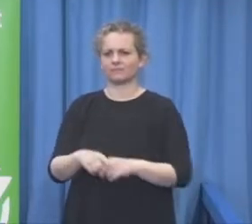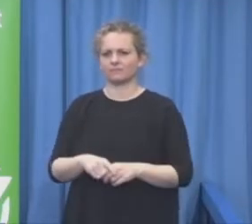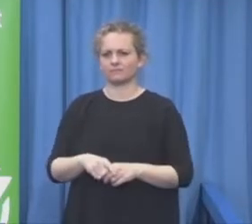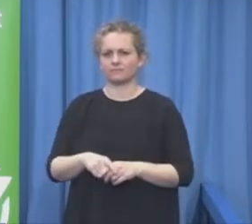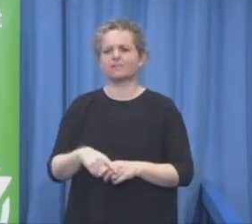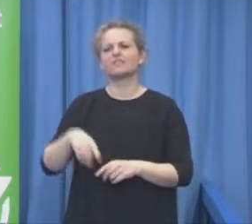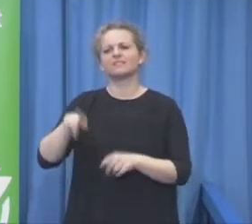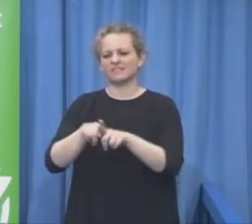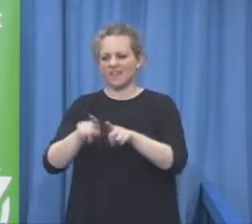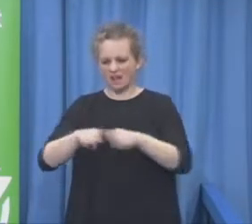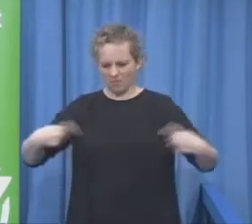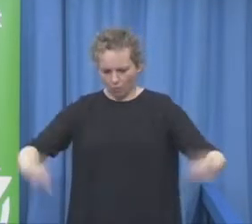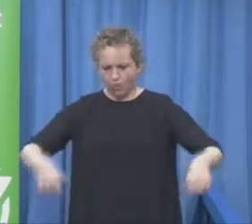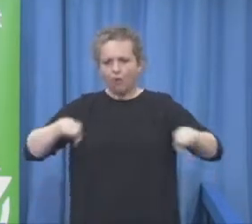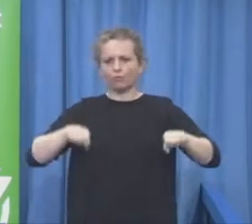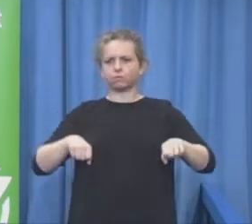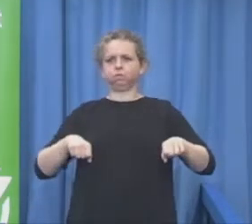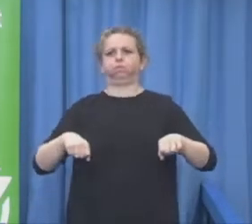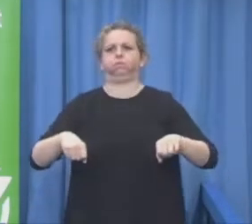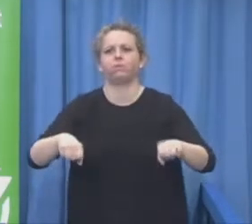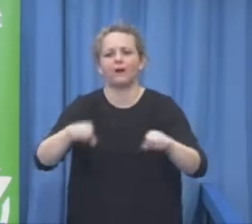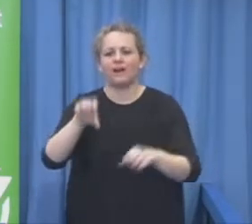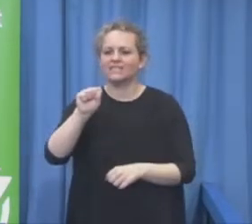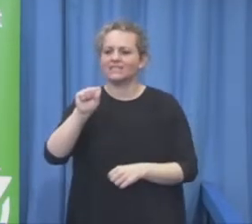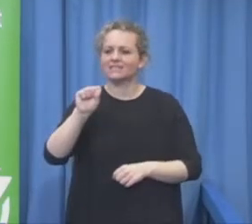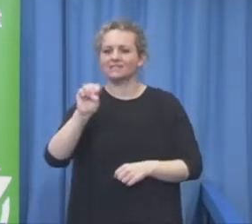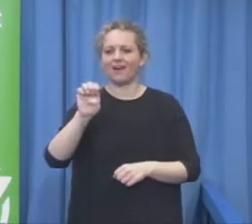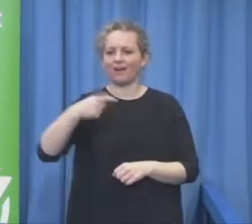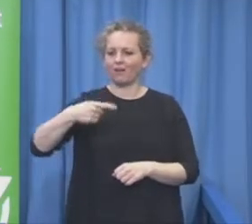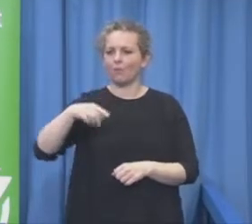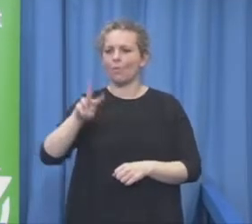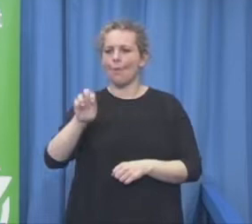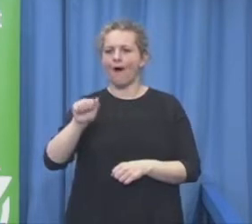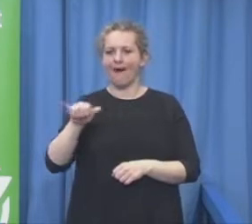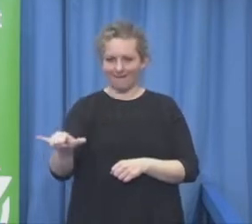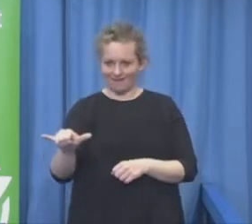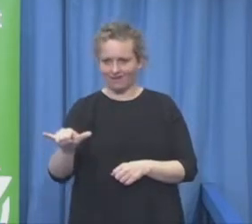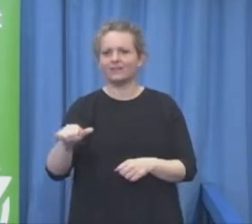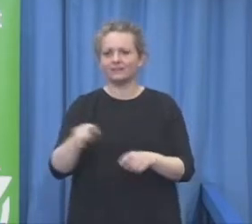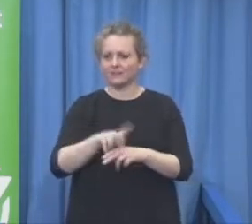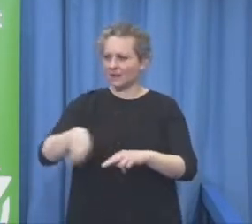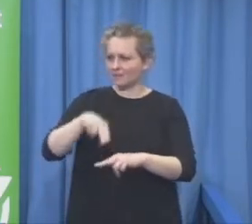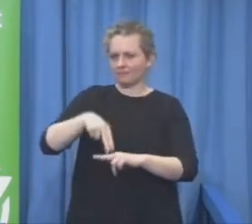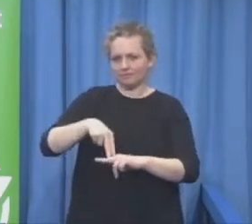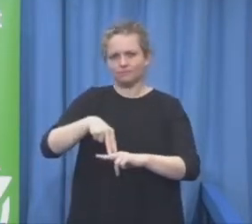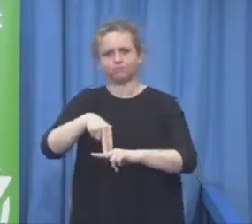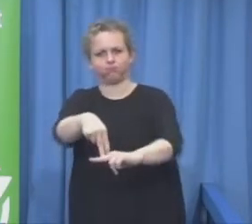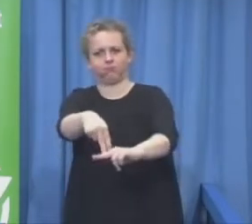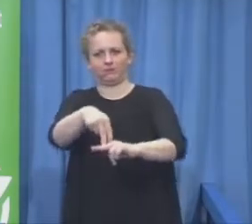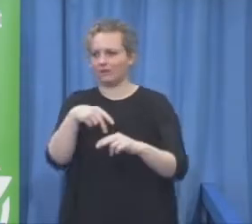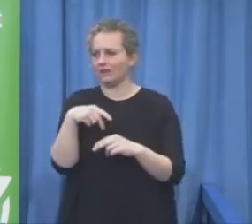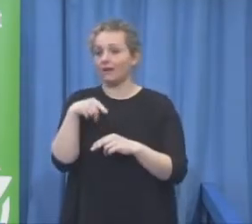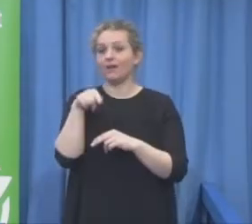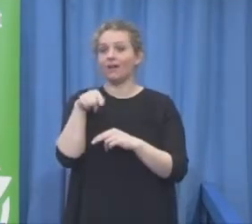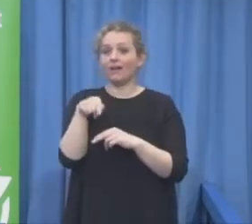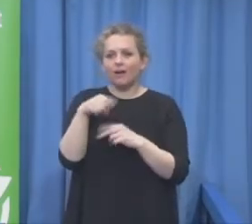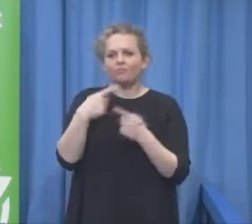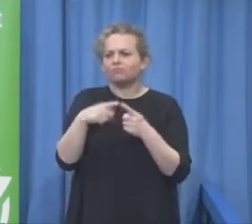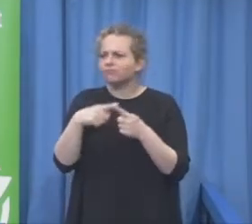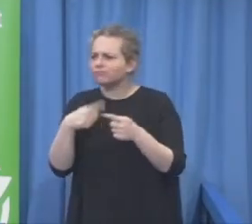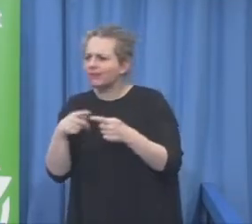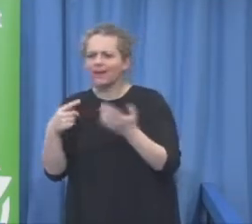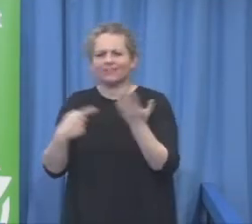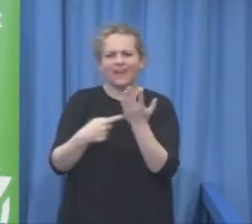the the let the enjoyable to ordinary people you know the fabulous journey functions and the riding